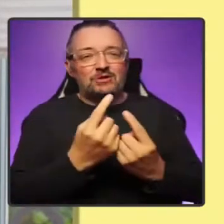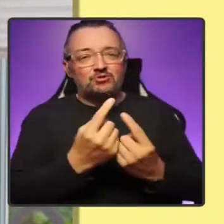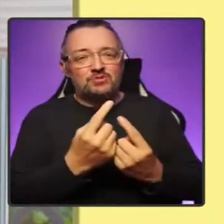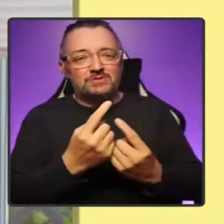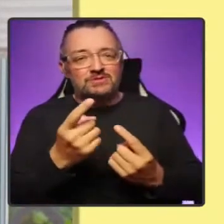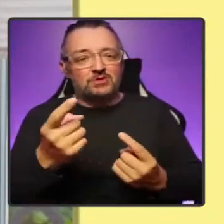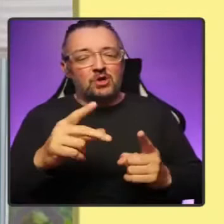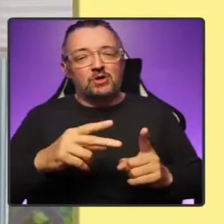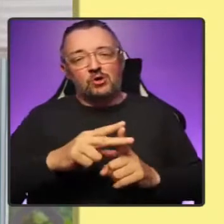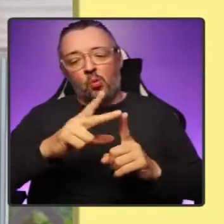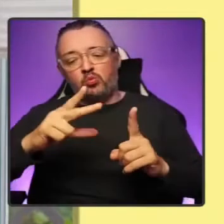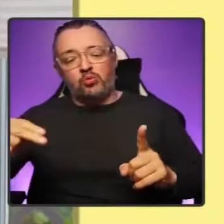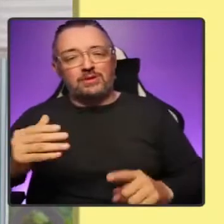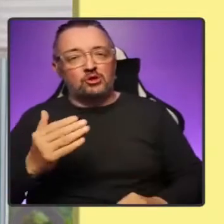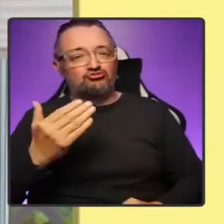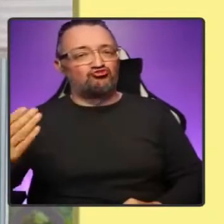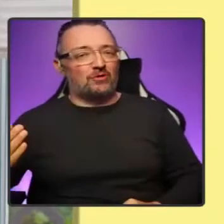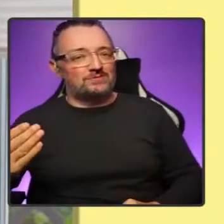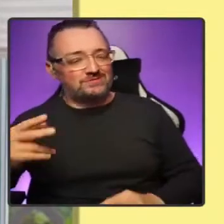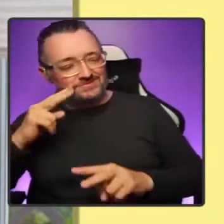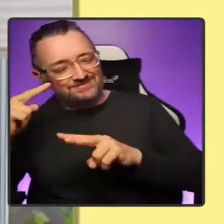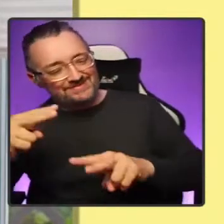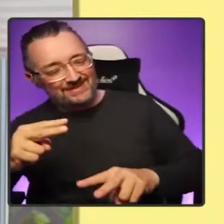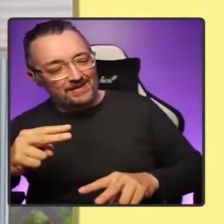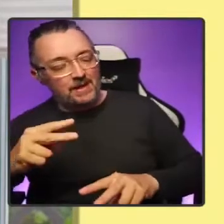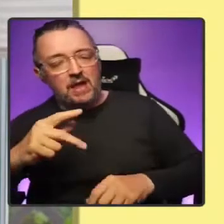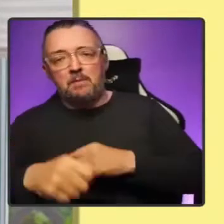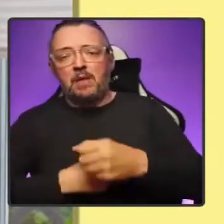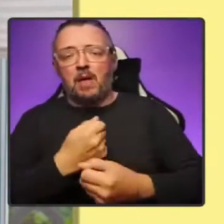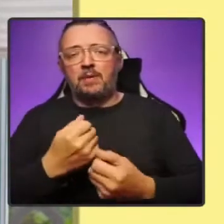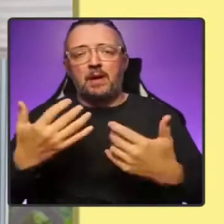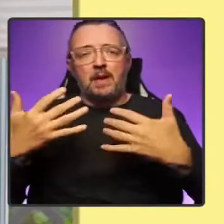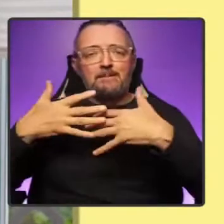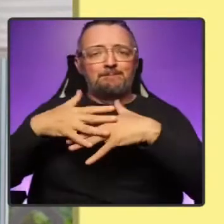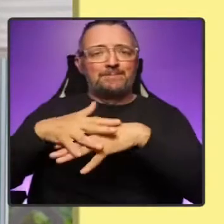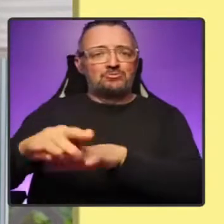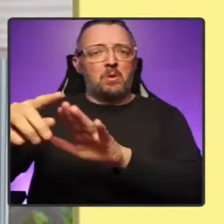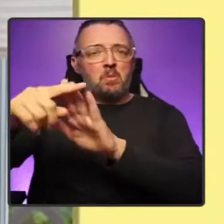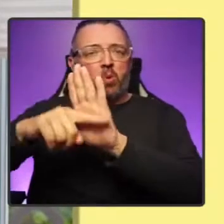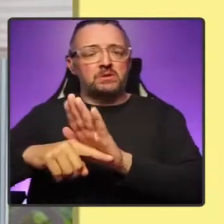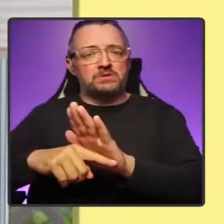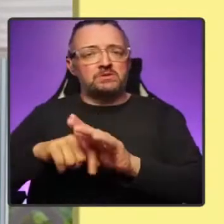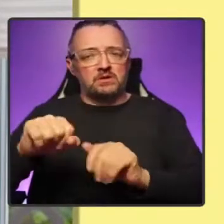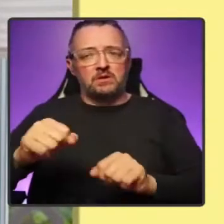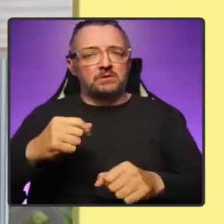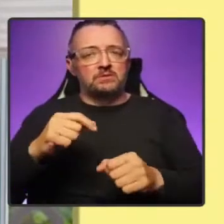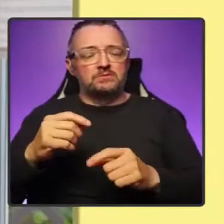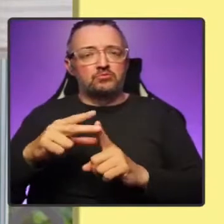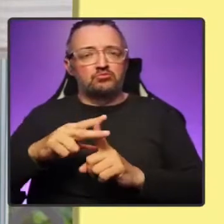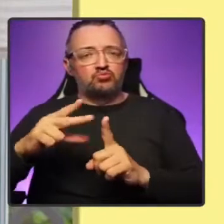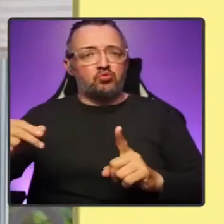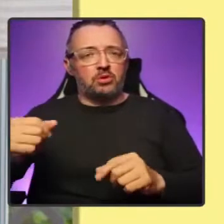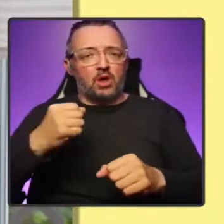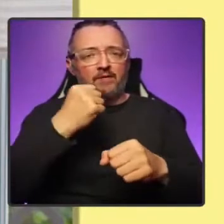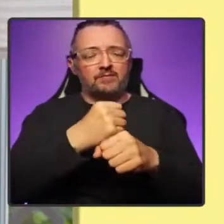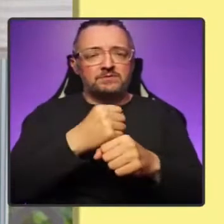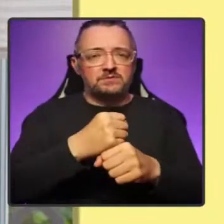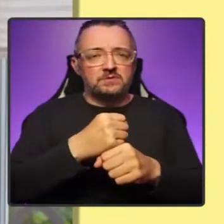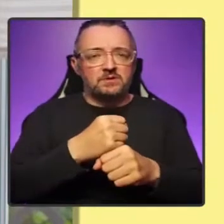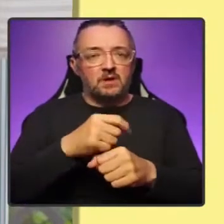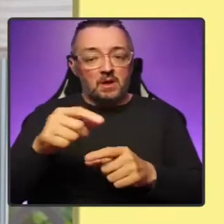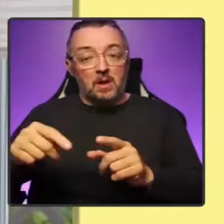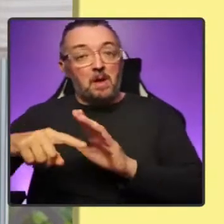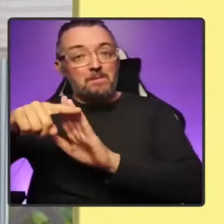become mainstream policies of the Tory government. These policies are then imposed on Scotland, completely